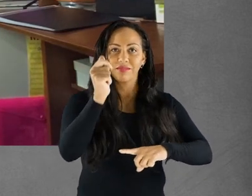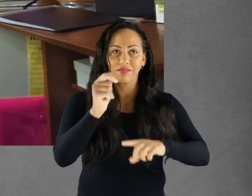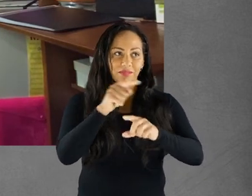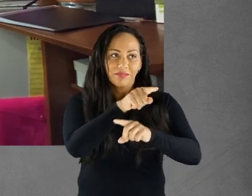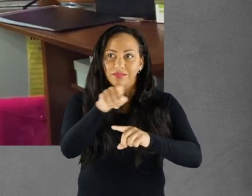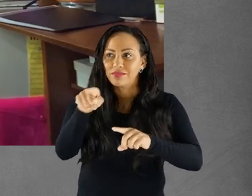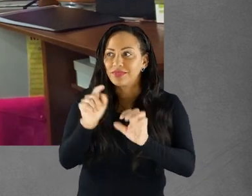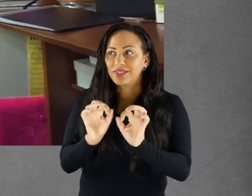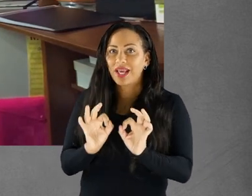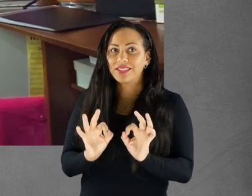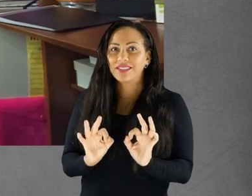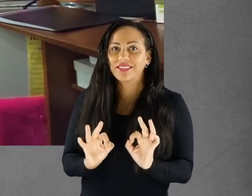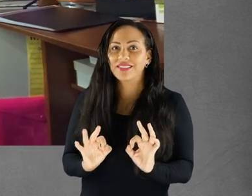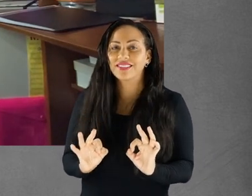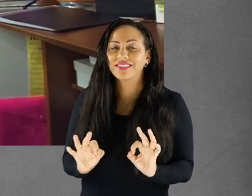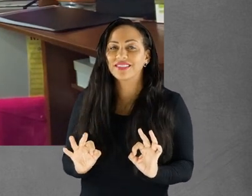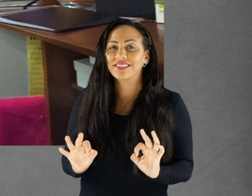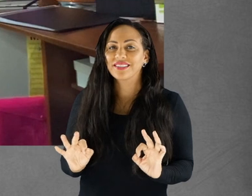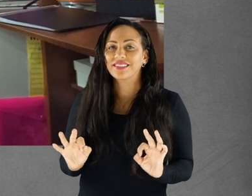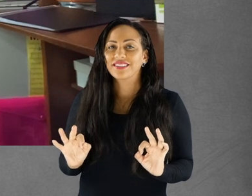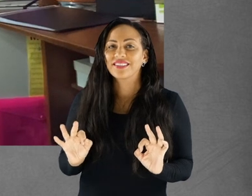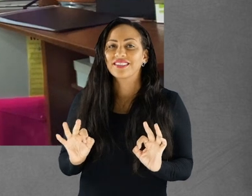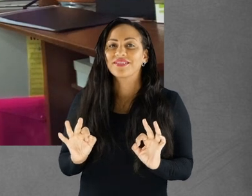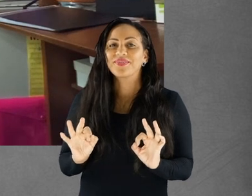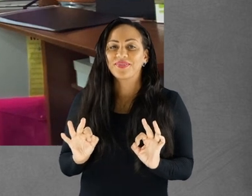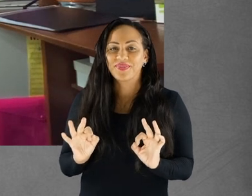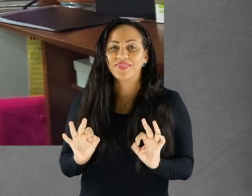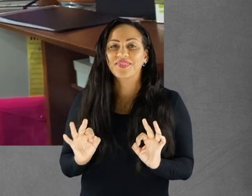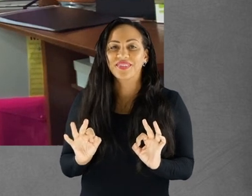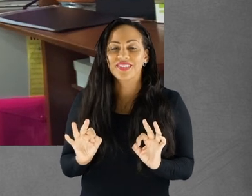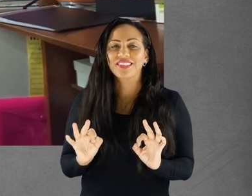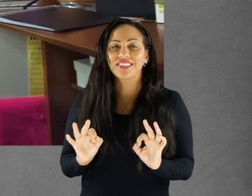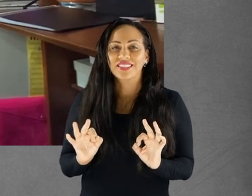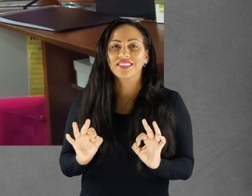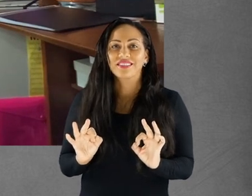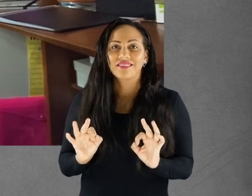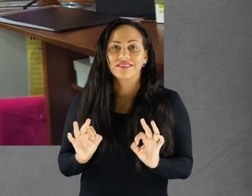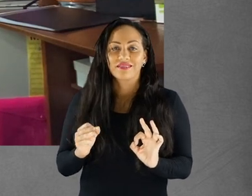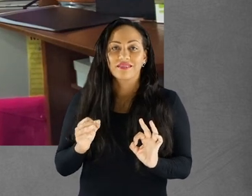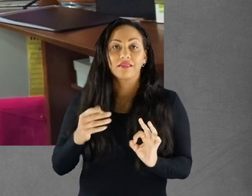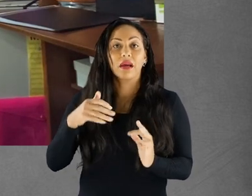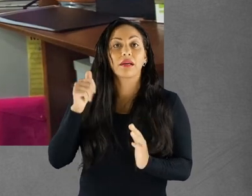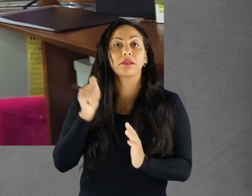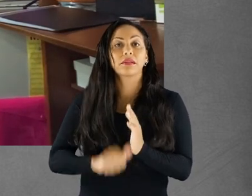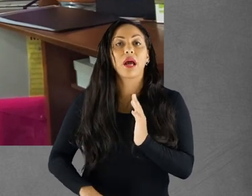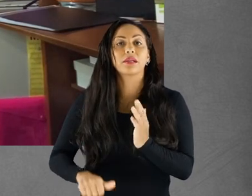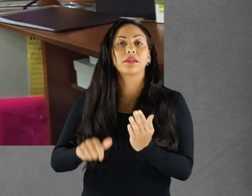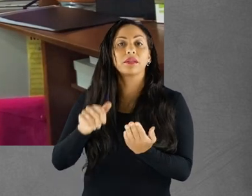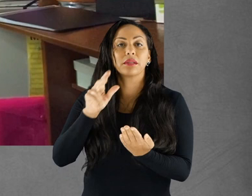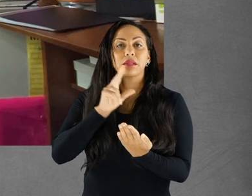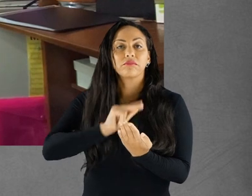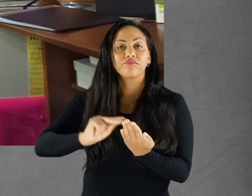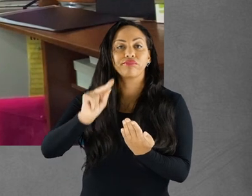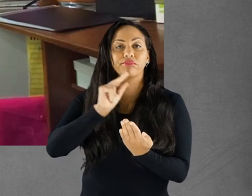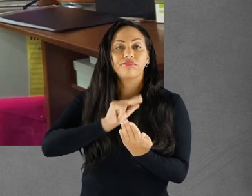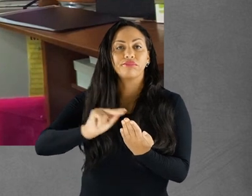in the room. When I get going the audience starts